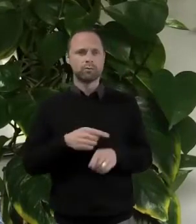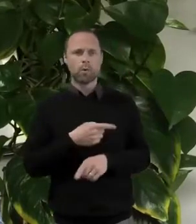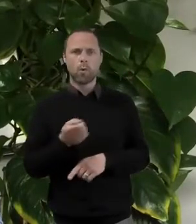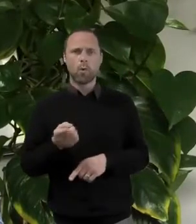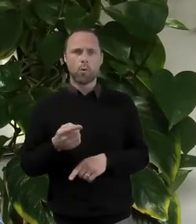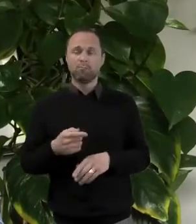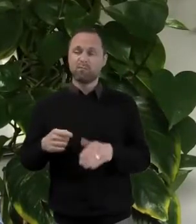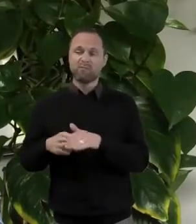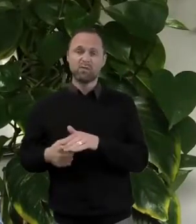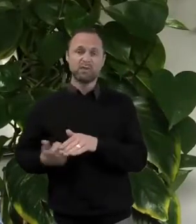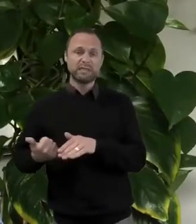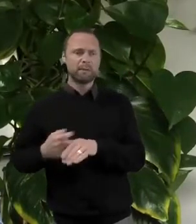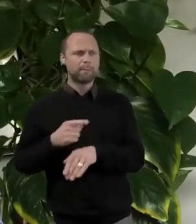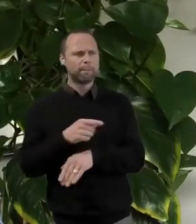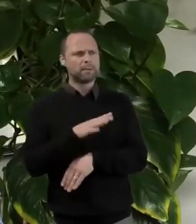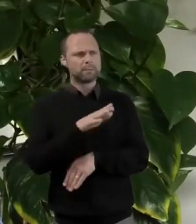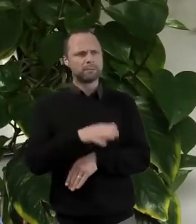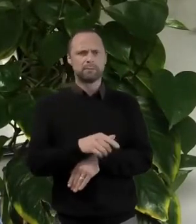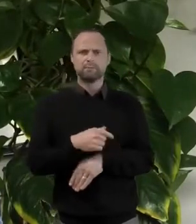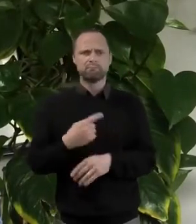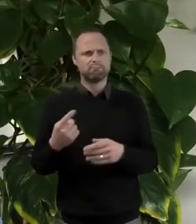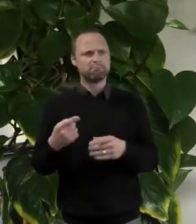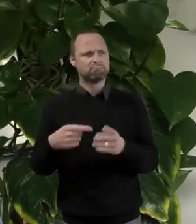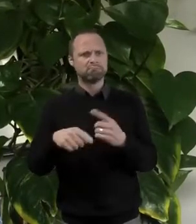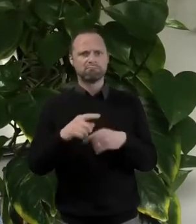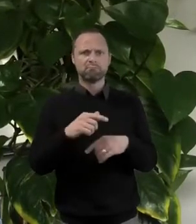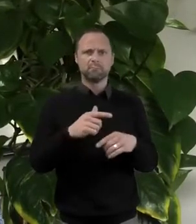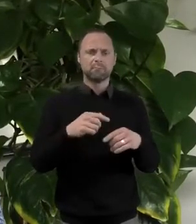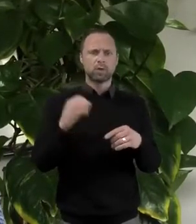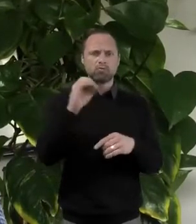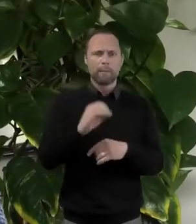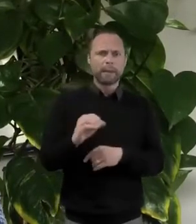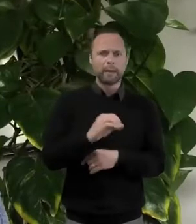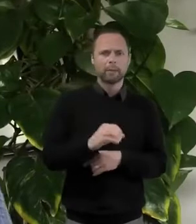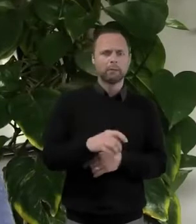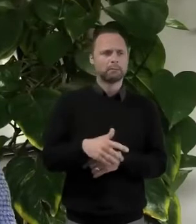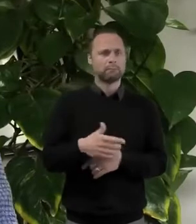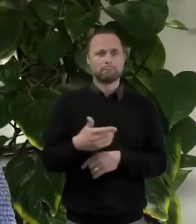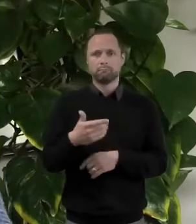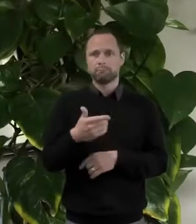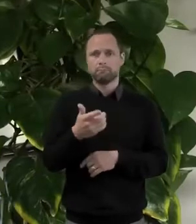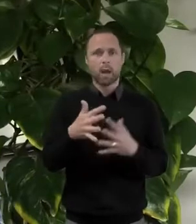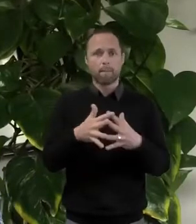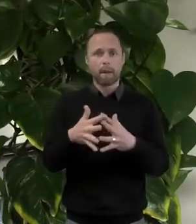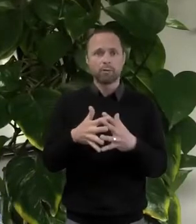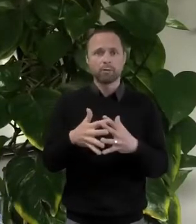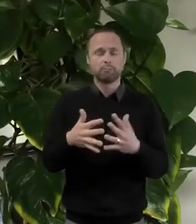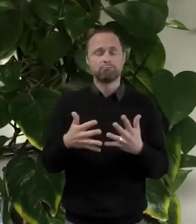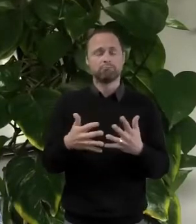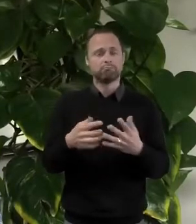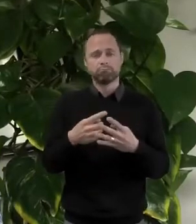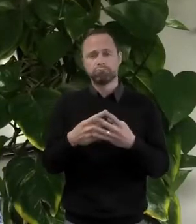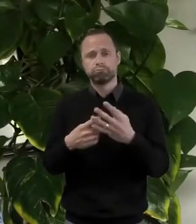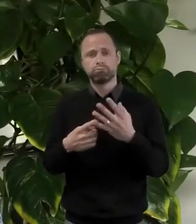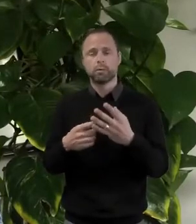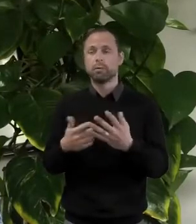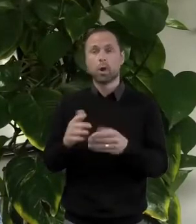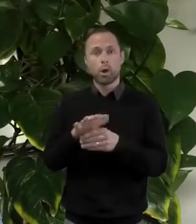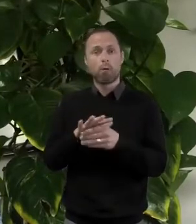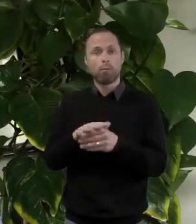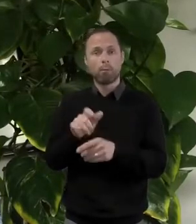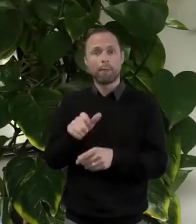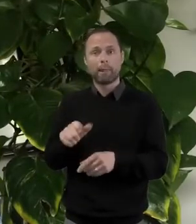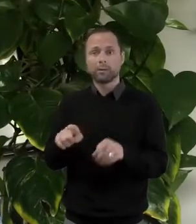asylum seekers, but also for anybody else, Europeans, and we've got Latin Americans, but also for local people.